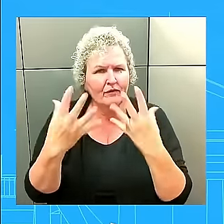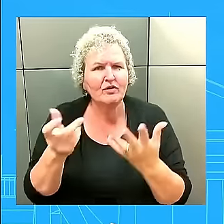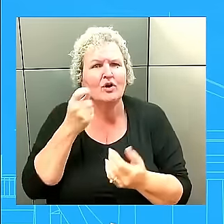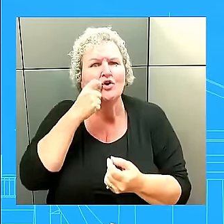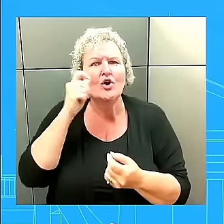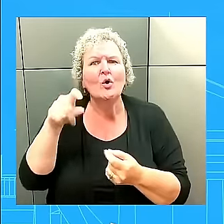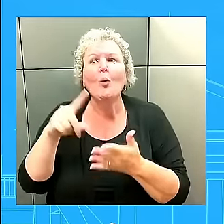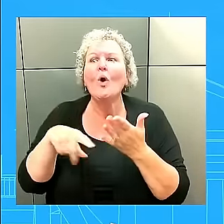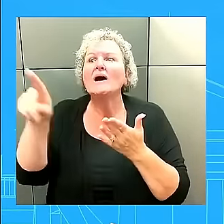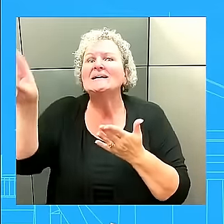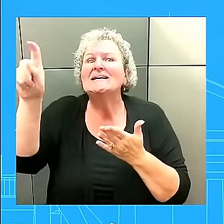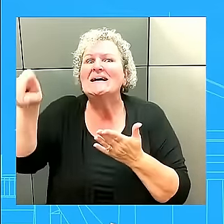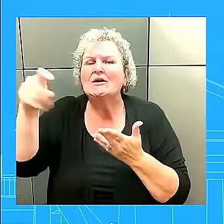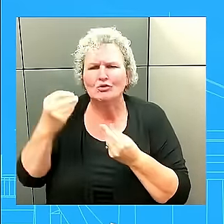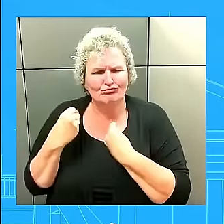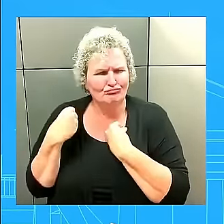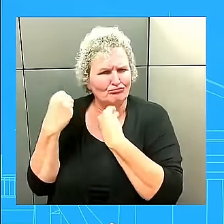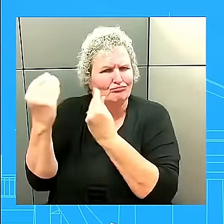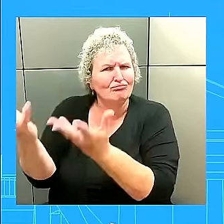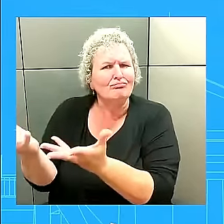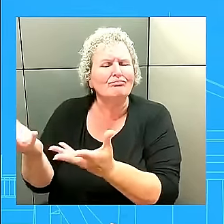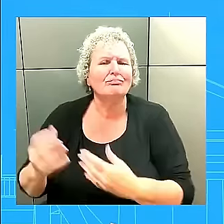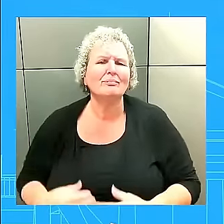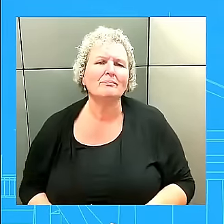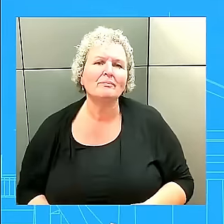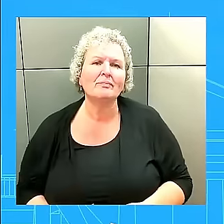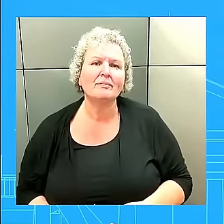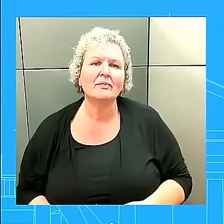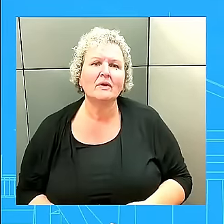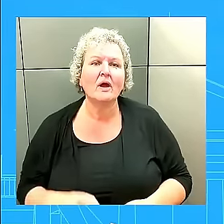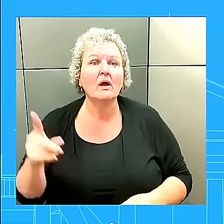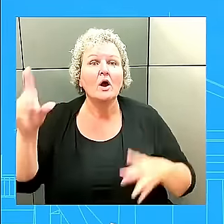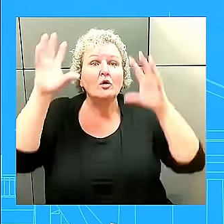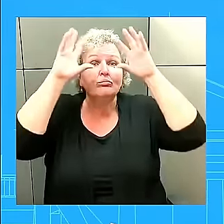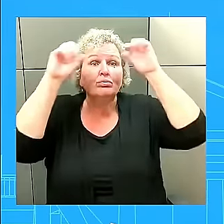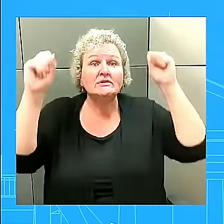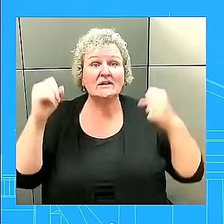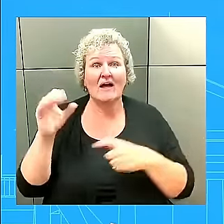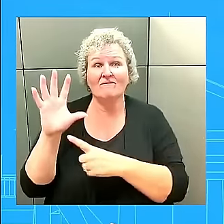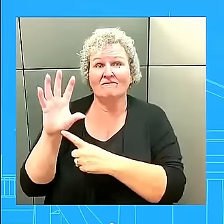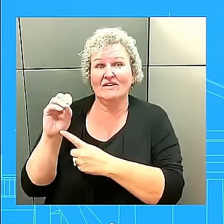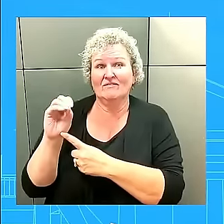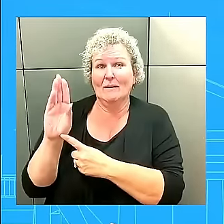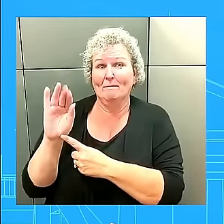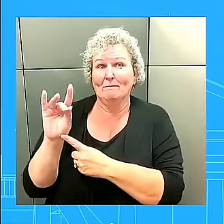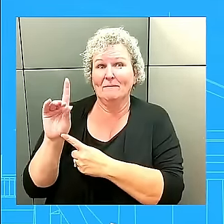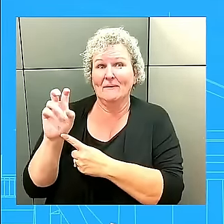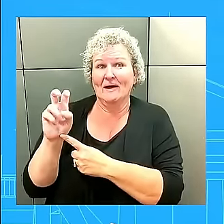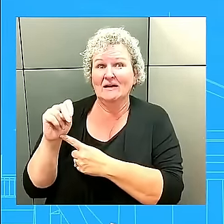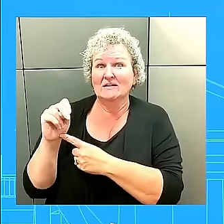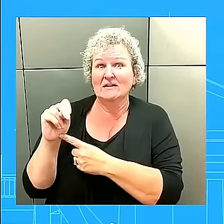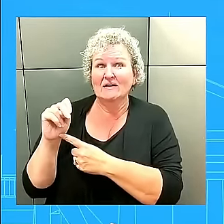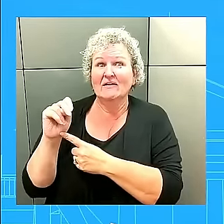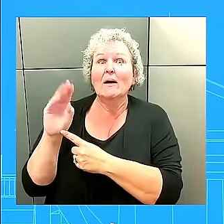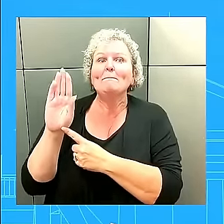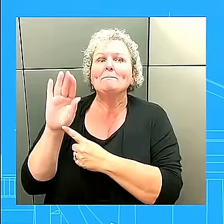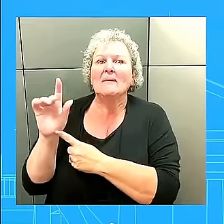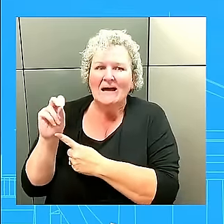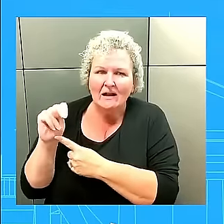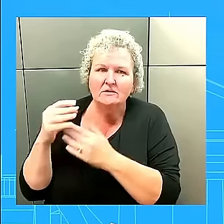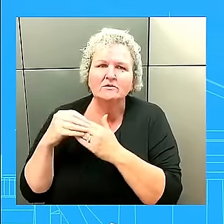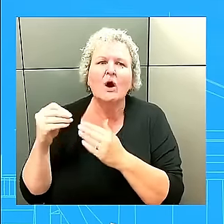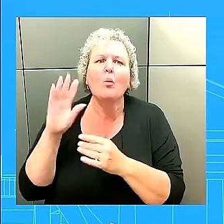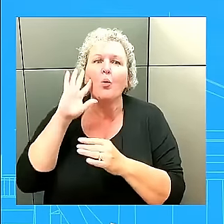the President announced today that of the $50 billion that the G7 committed to loan Ukraine back in June, the United States will